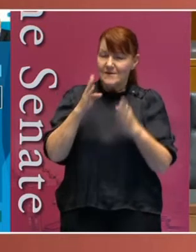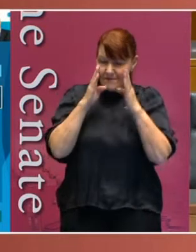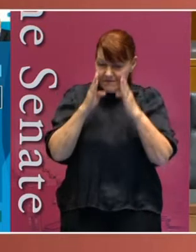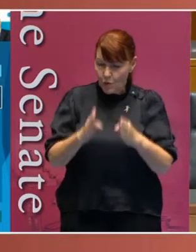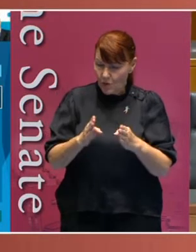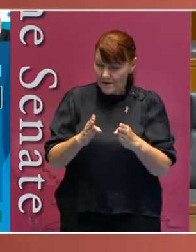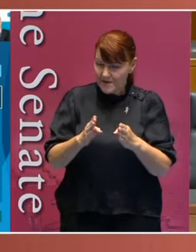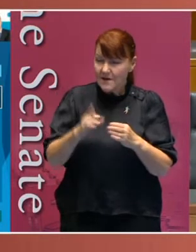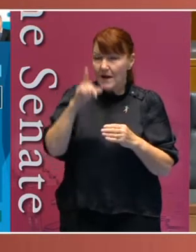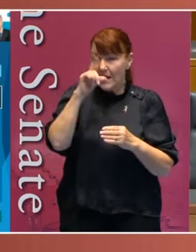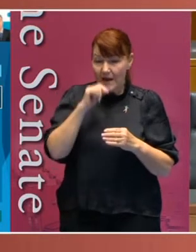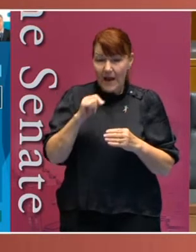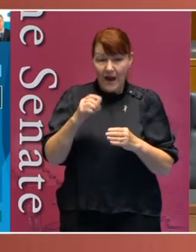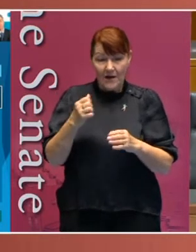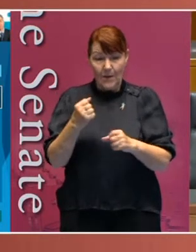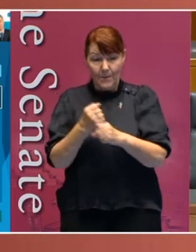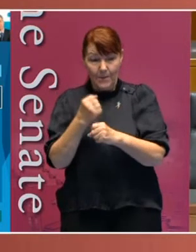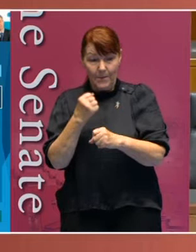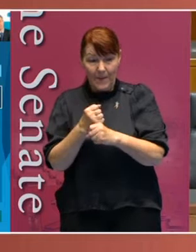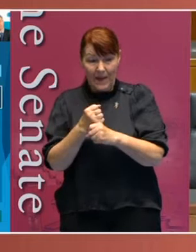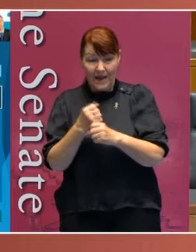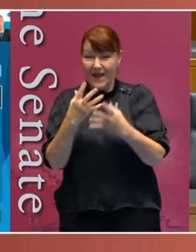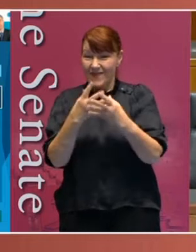make invisible need visible.